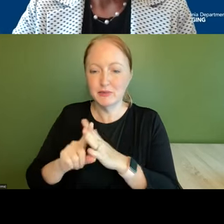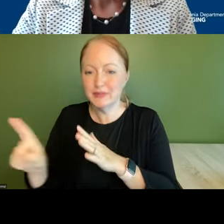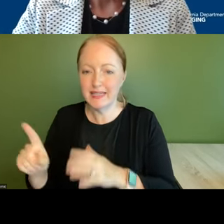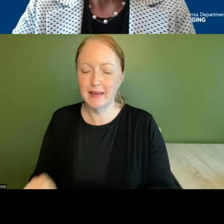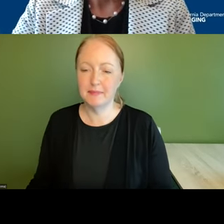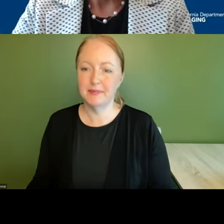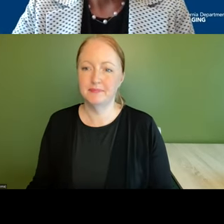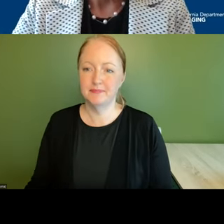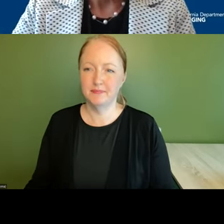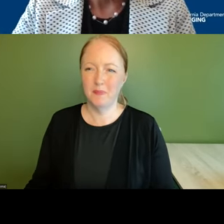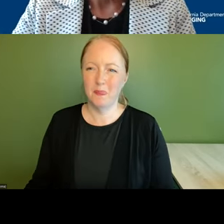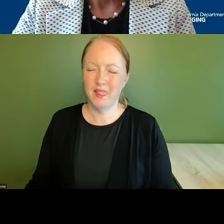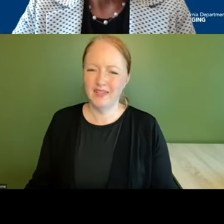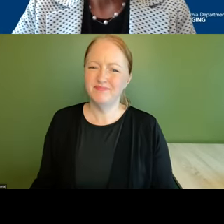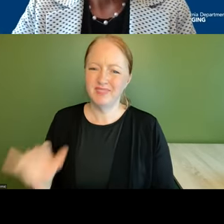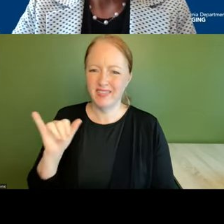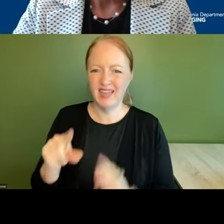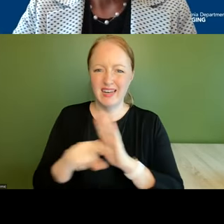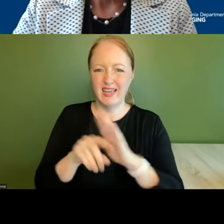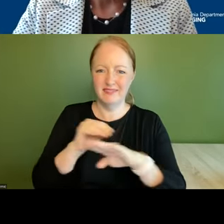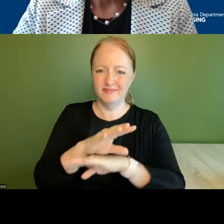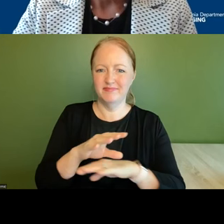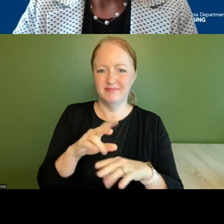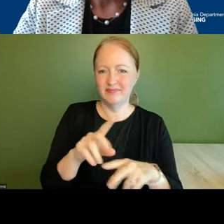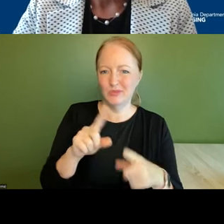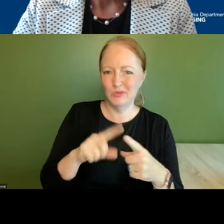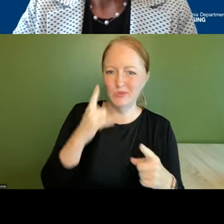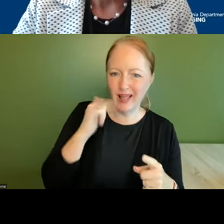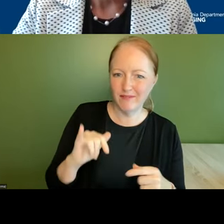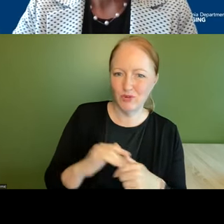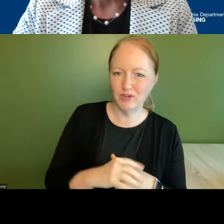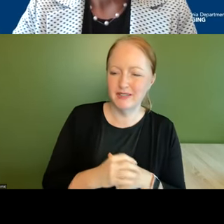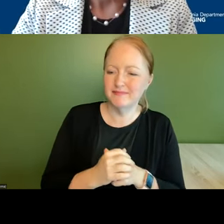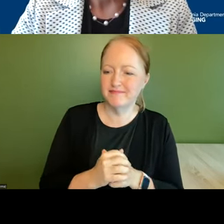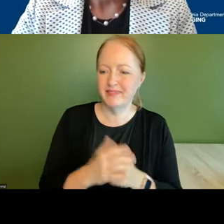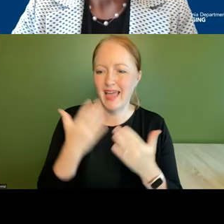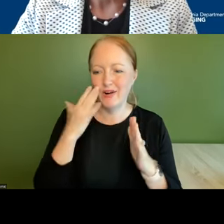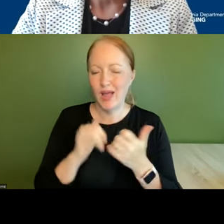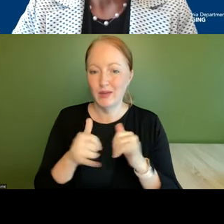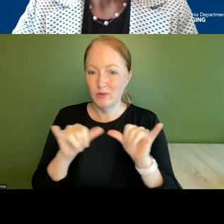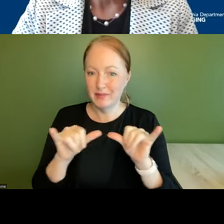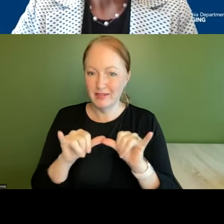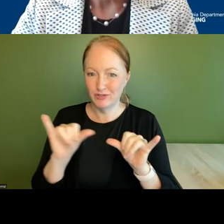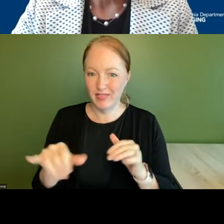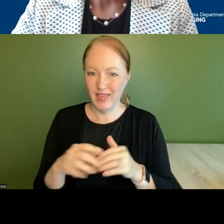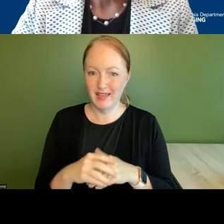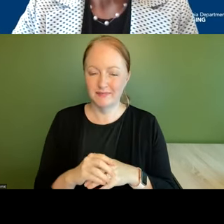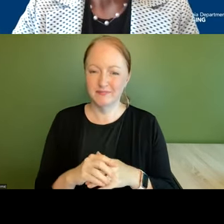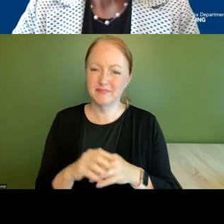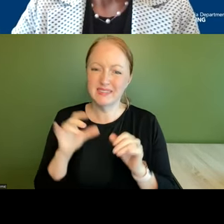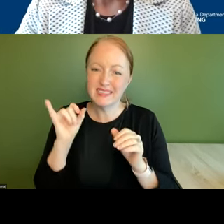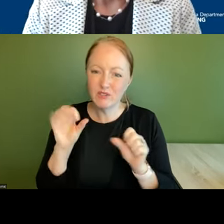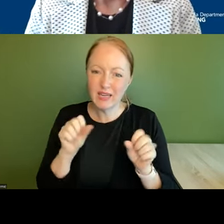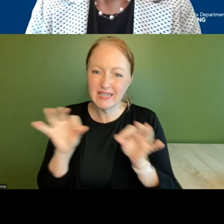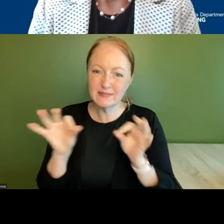and that puts a real negative on places like california so yeah i don't know how you're going to measure that but if you could explain